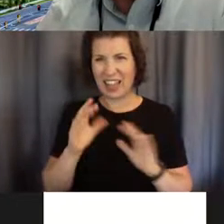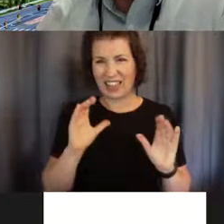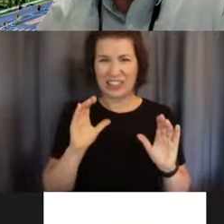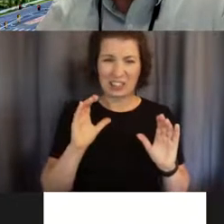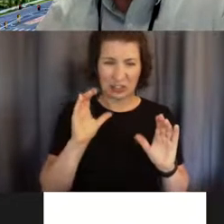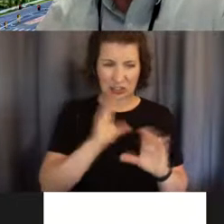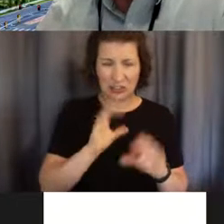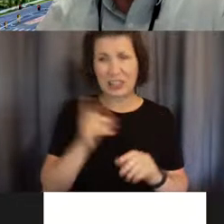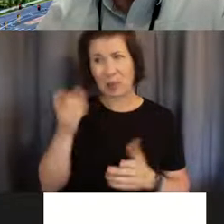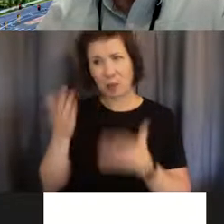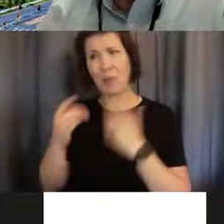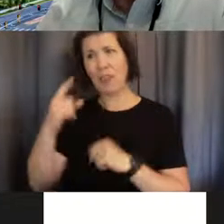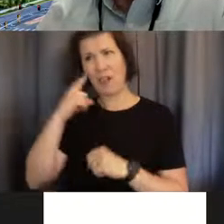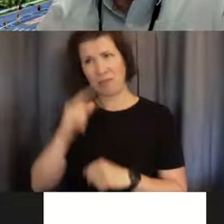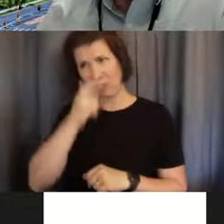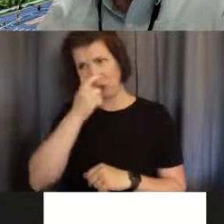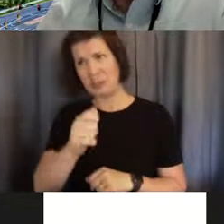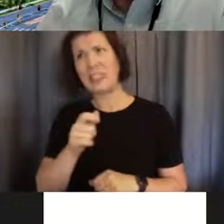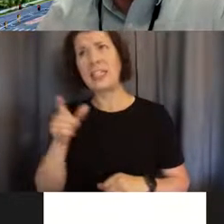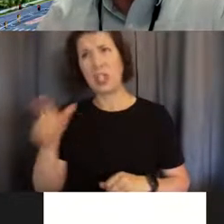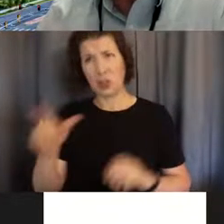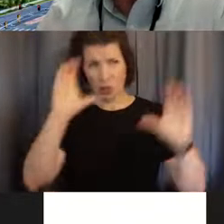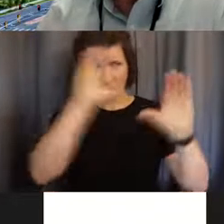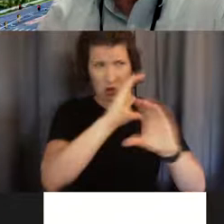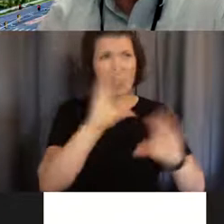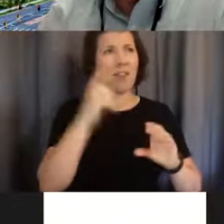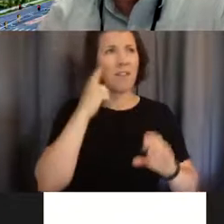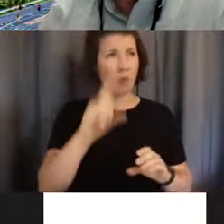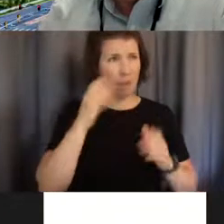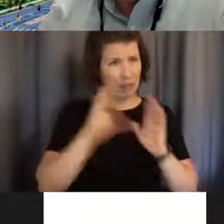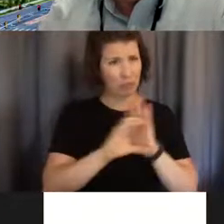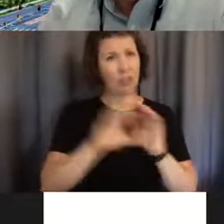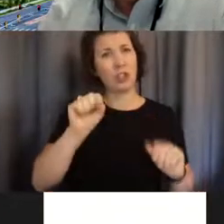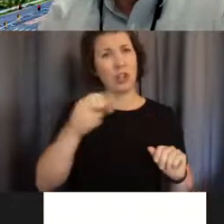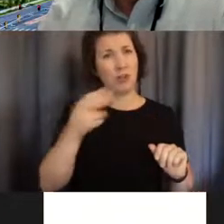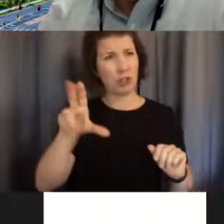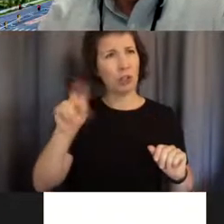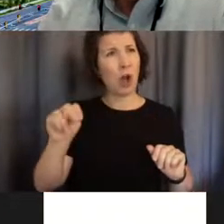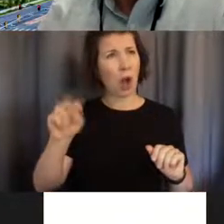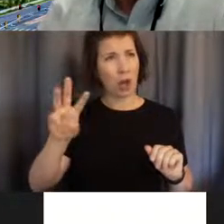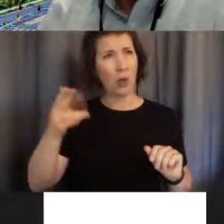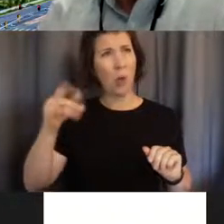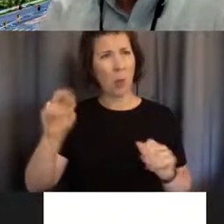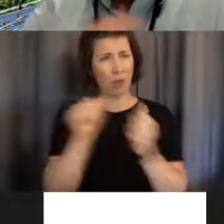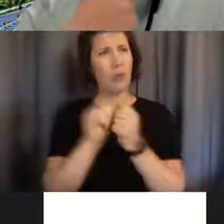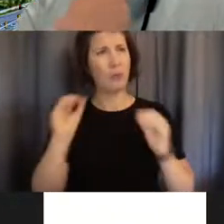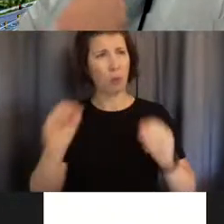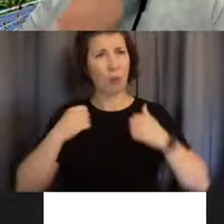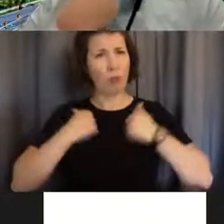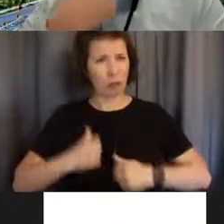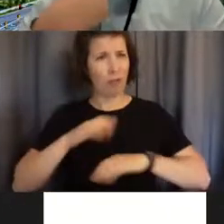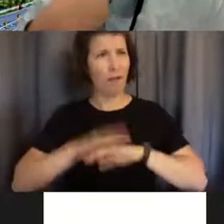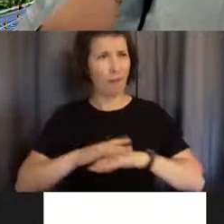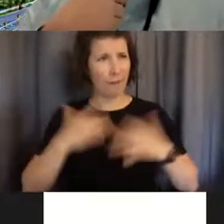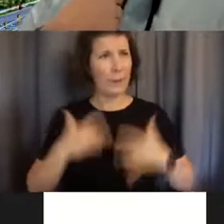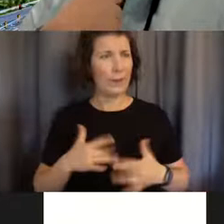one afternoon looking at shirtless pictures of Sean White. Sean So going on, but